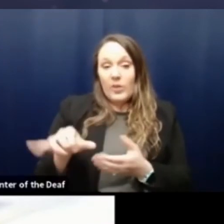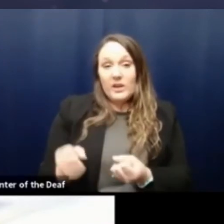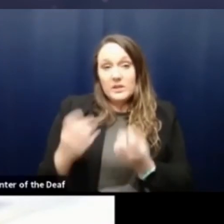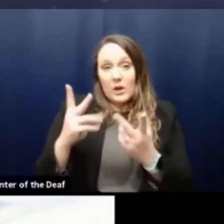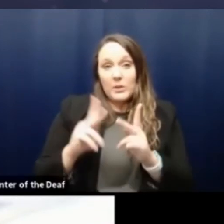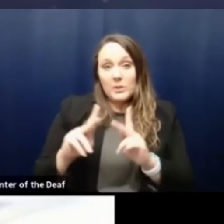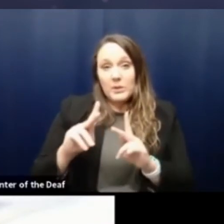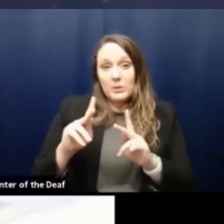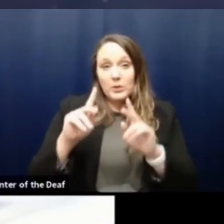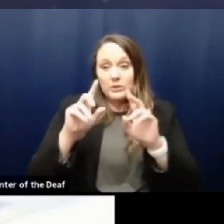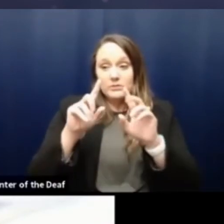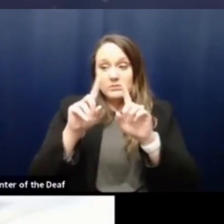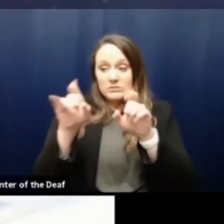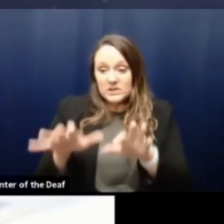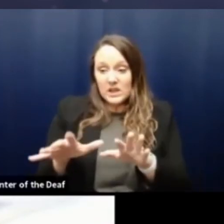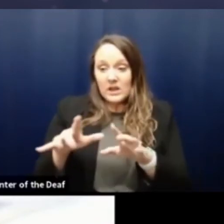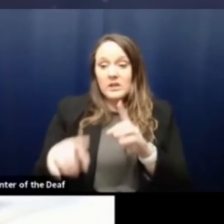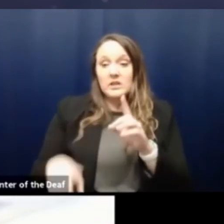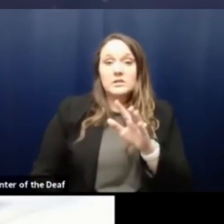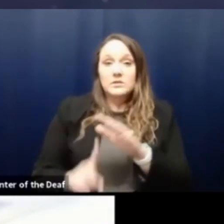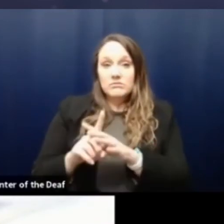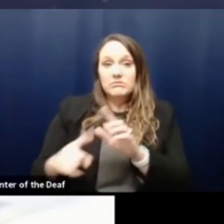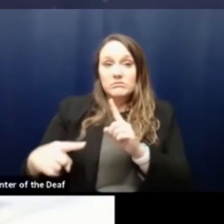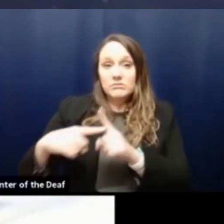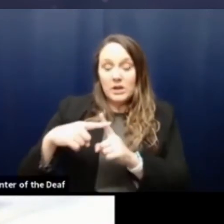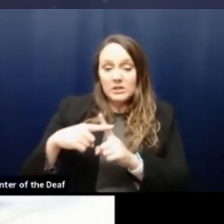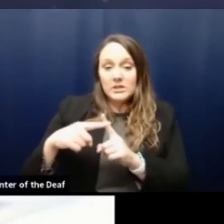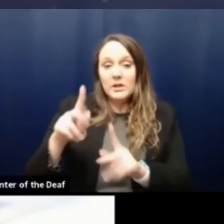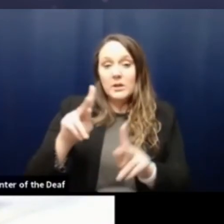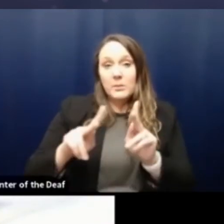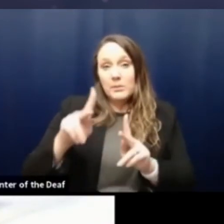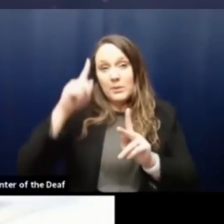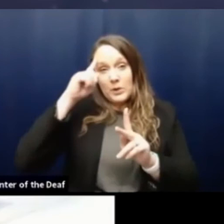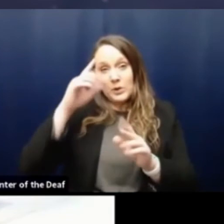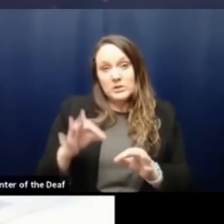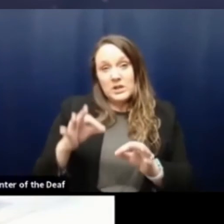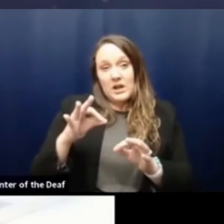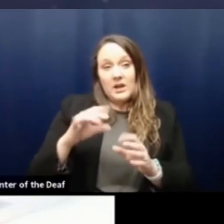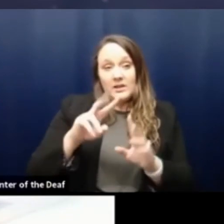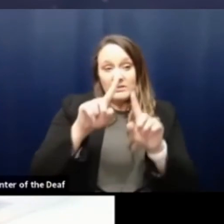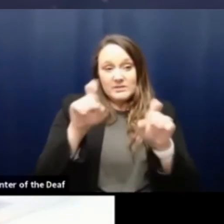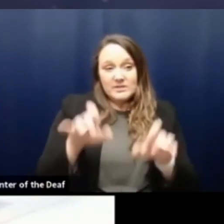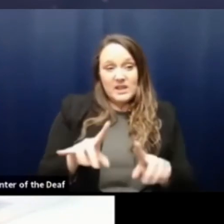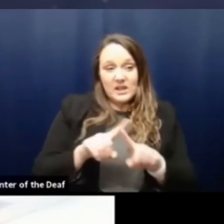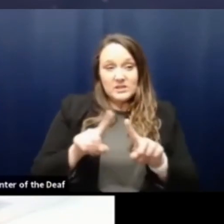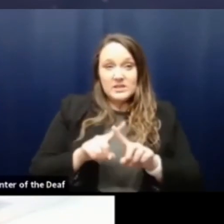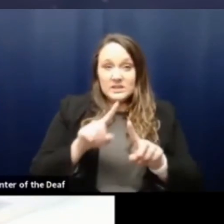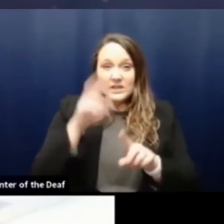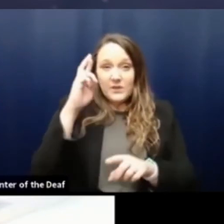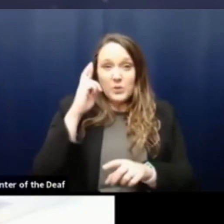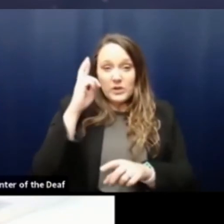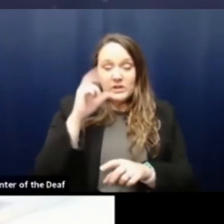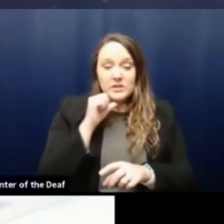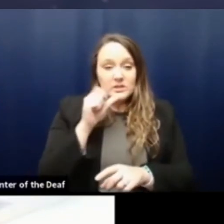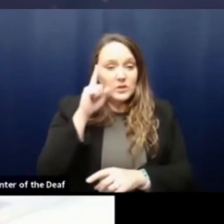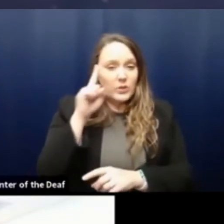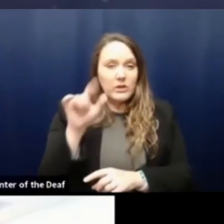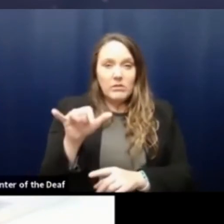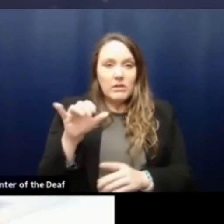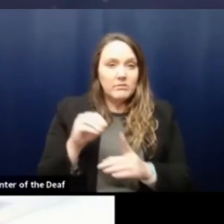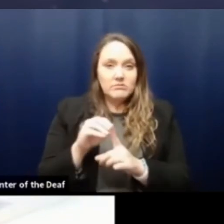tested and they're positive. Um, people choose to get tested for different reasons. Um, so I don't believe that that's had any impact.